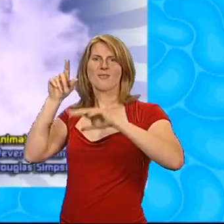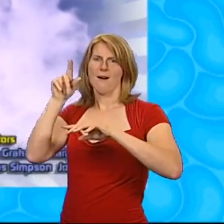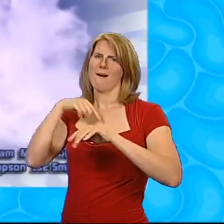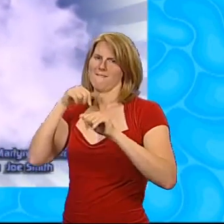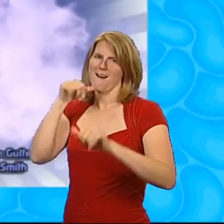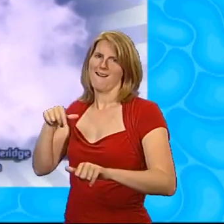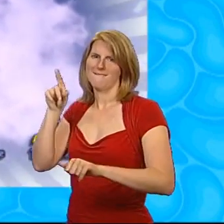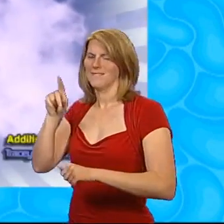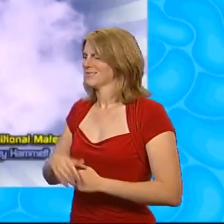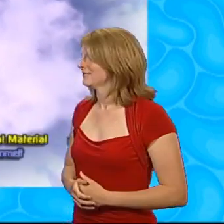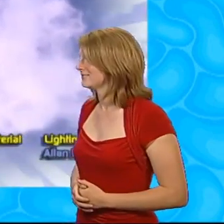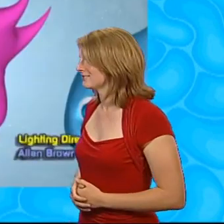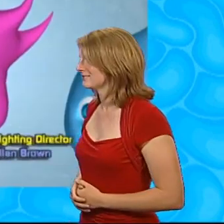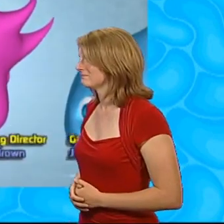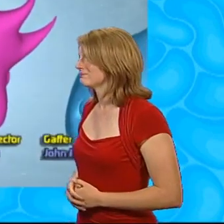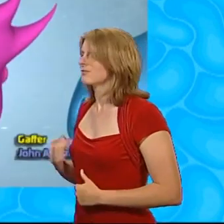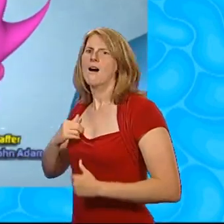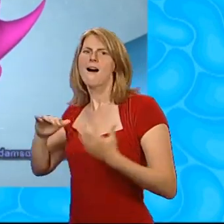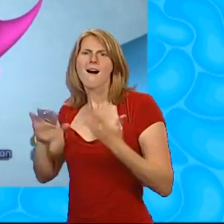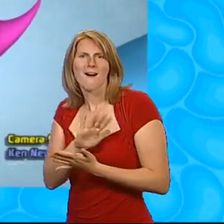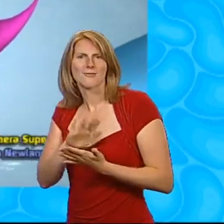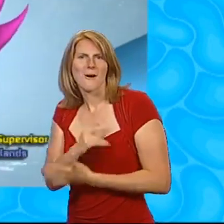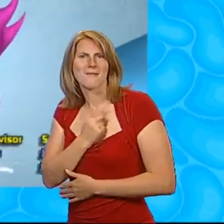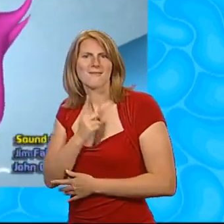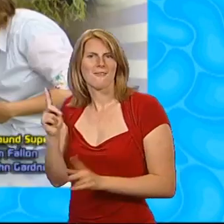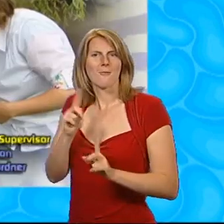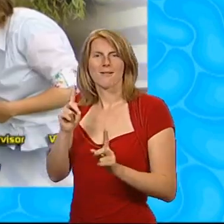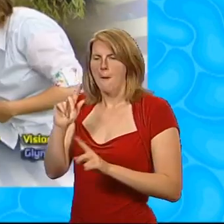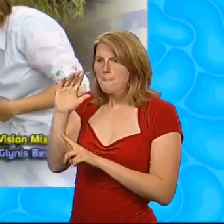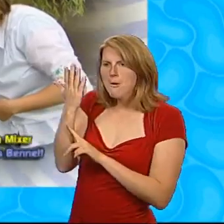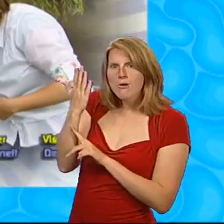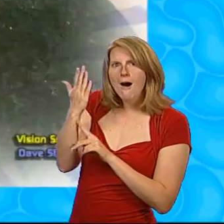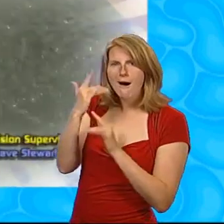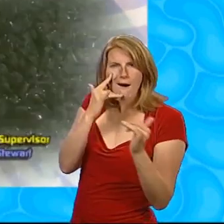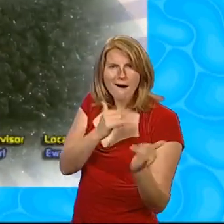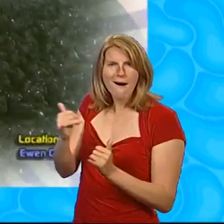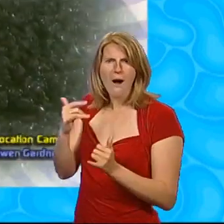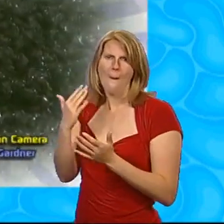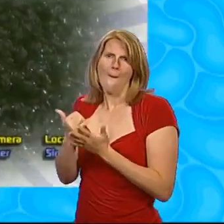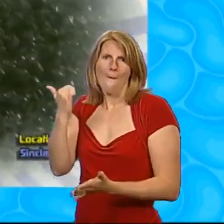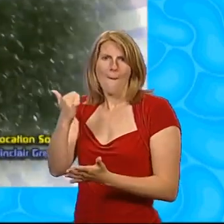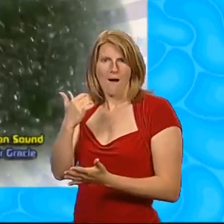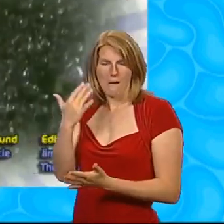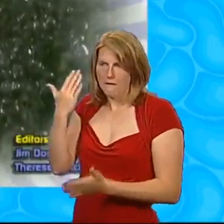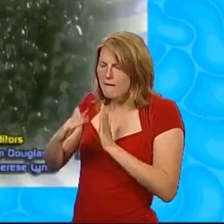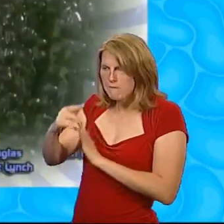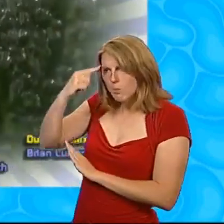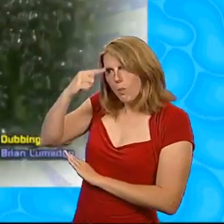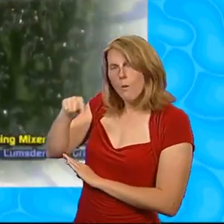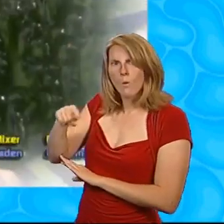favourite pastimes. I really enjoyed myself today. I thought the mirror experiment was fascinating.